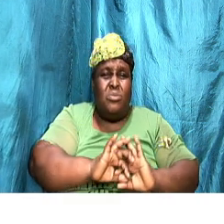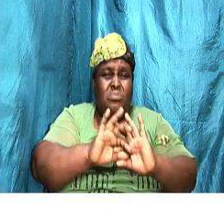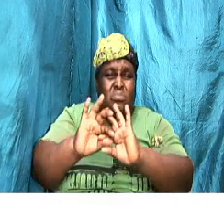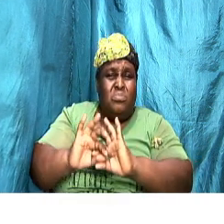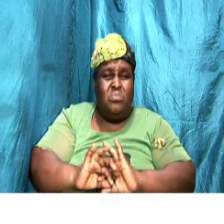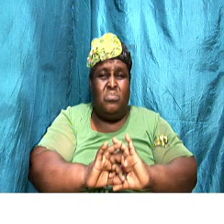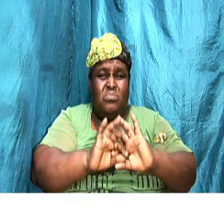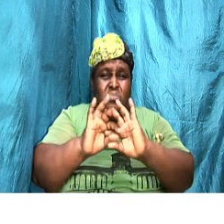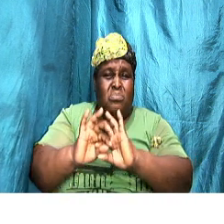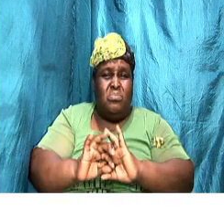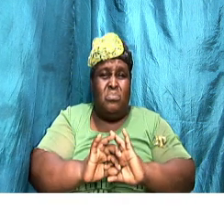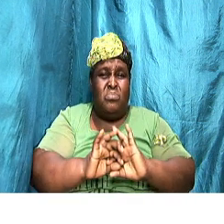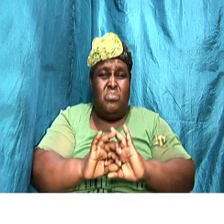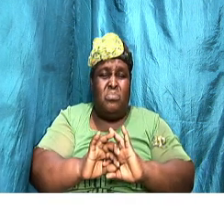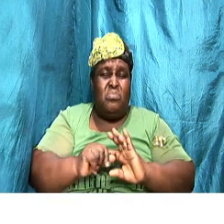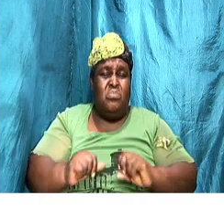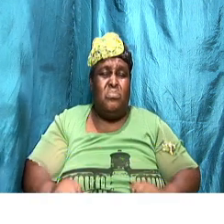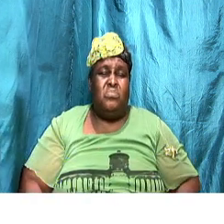any and anyway